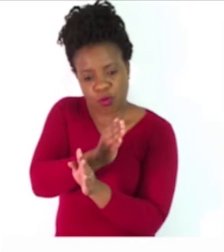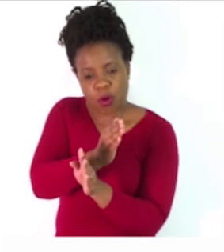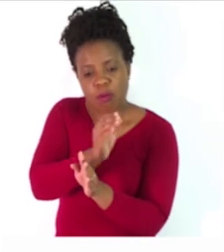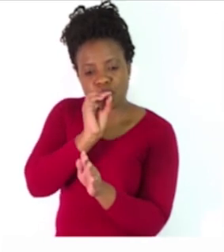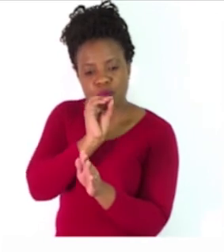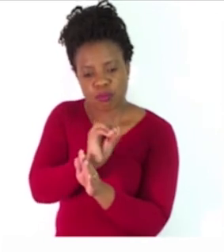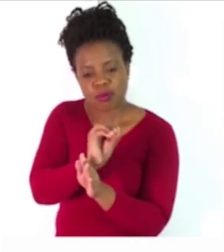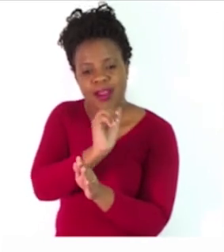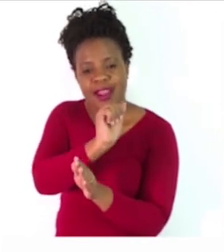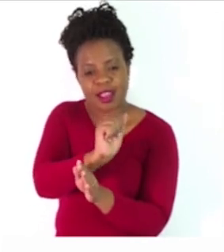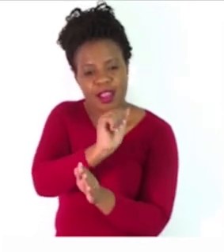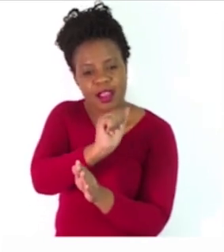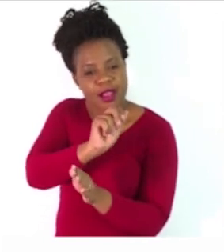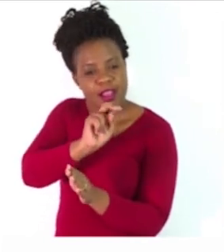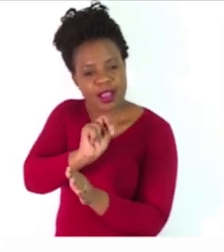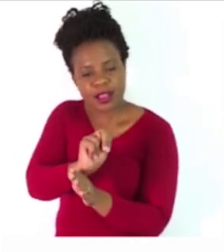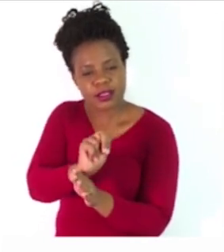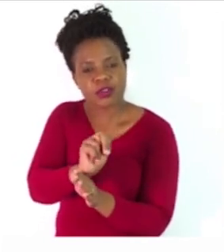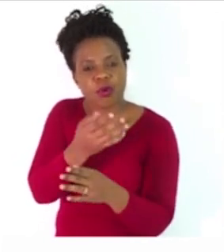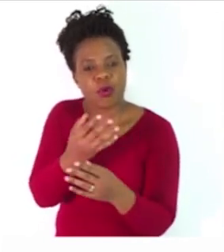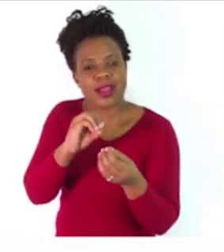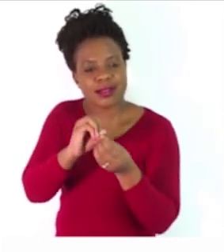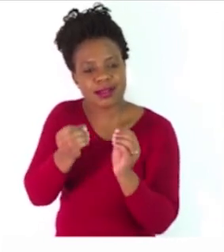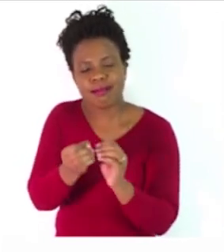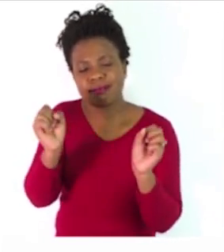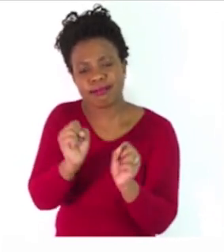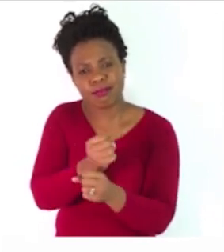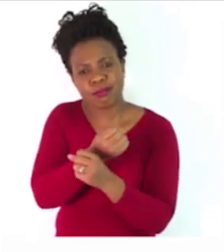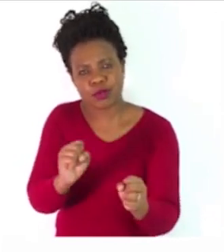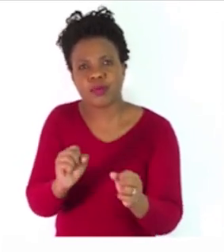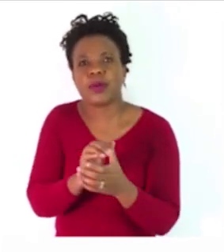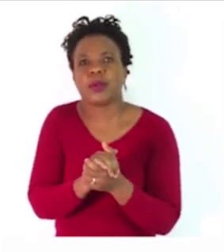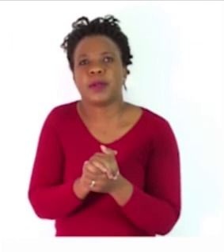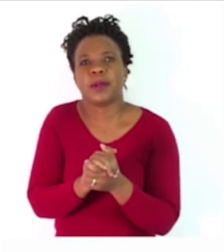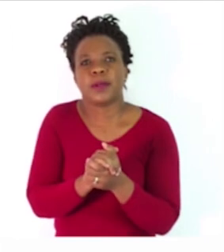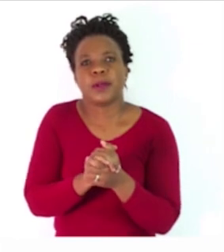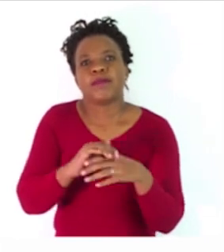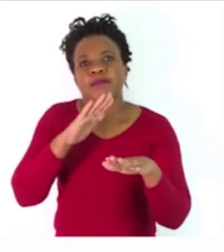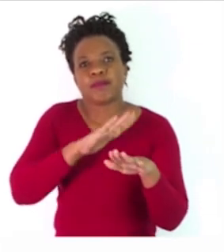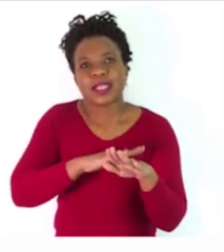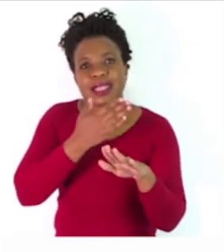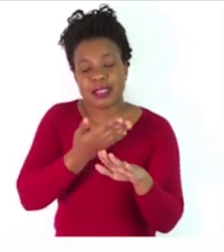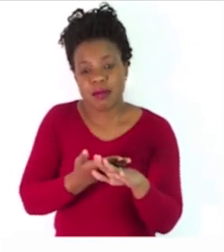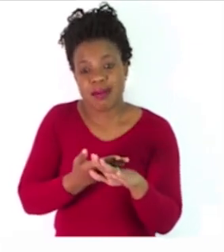of an uncountable noun. E.g., his progress is remarkable.